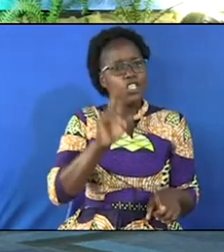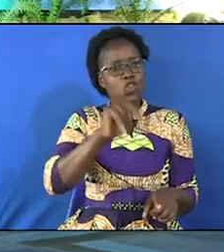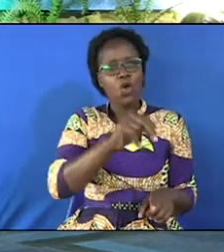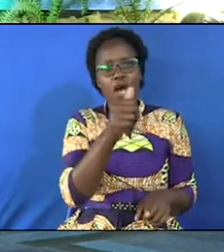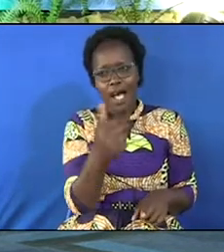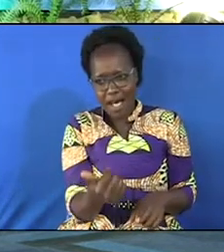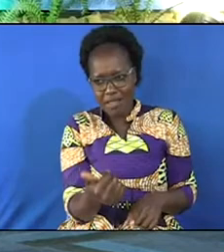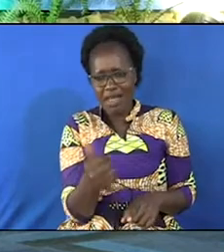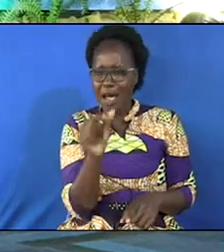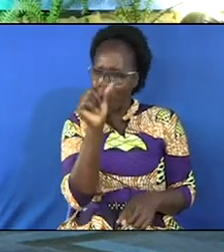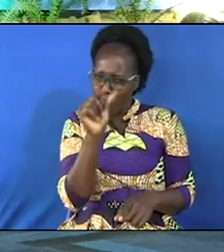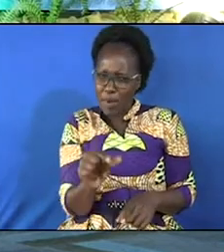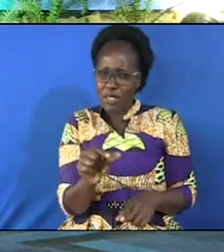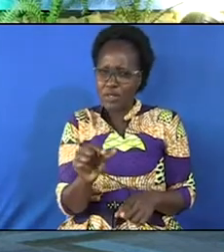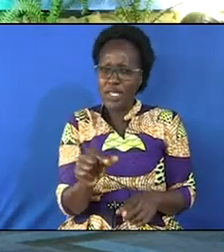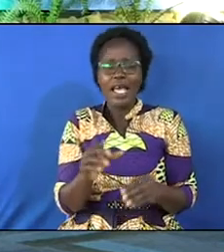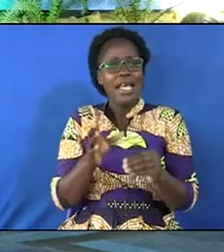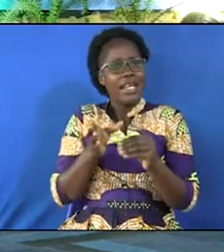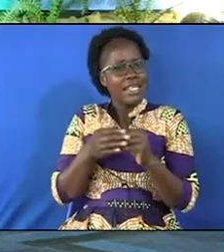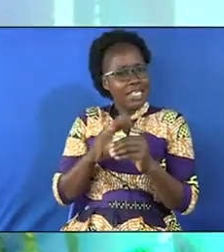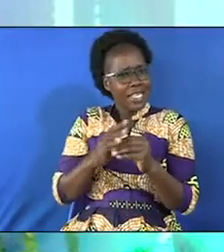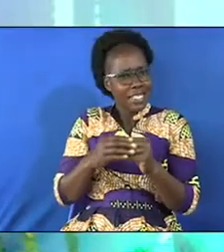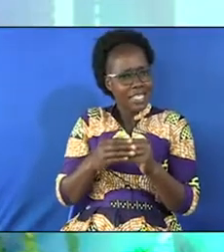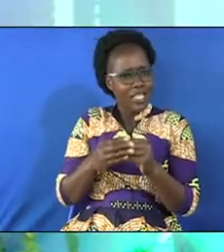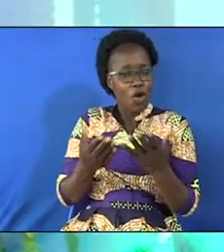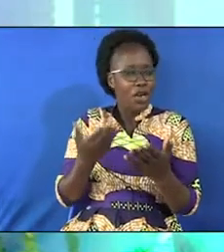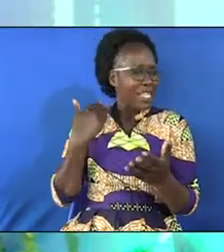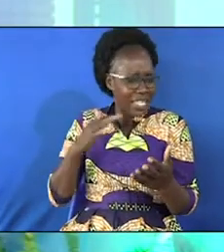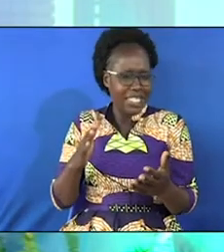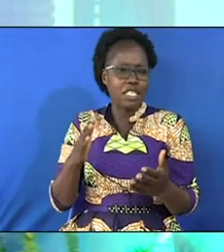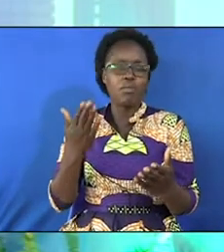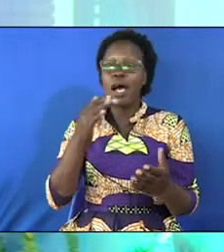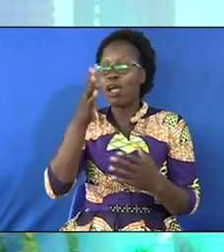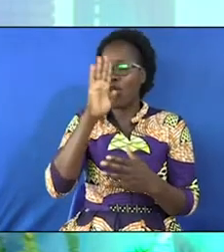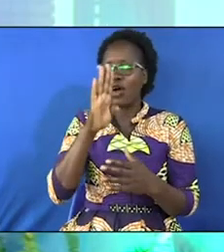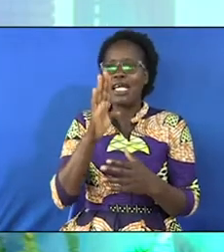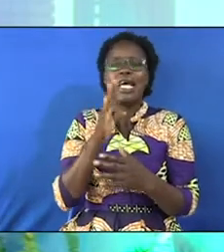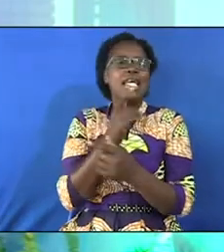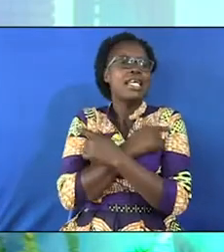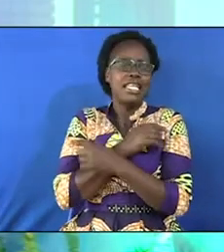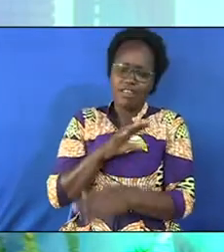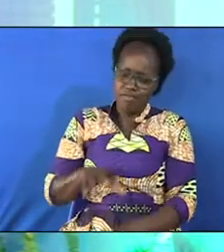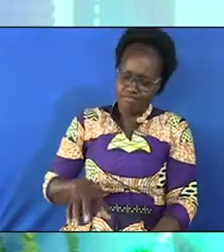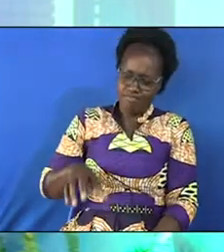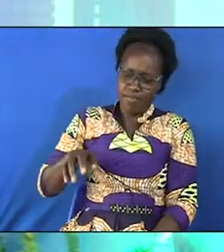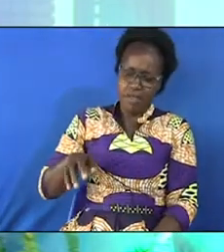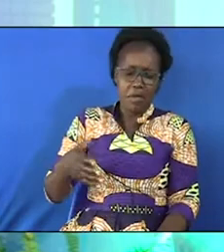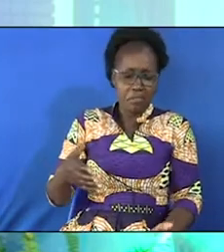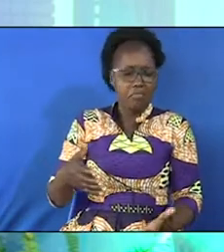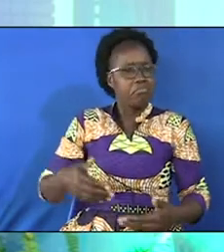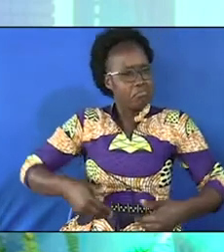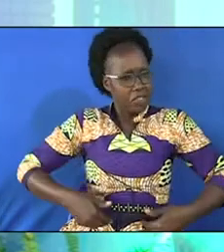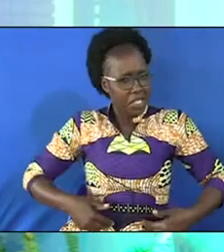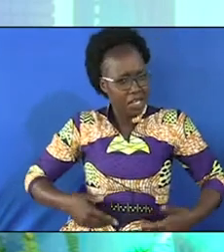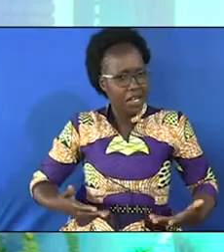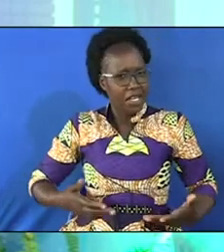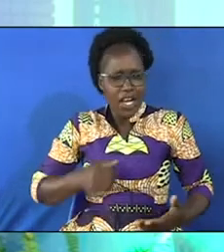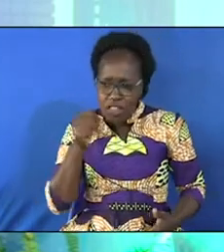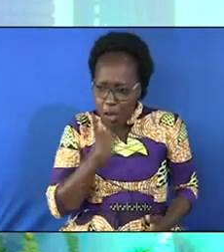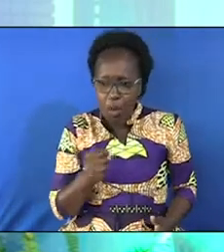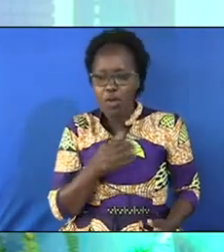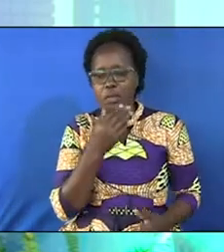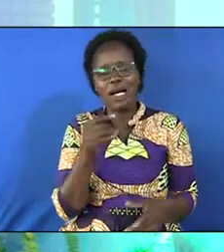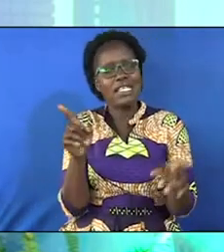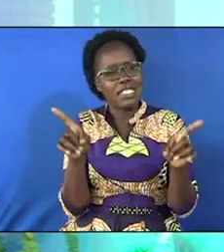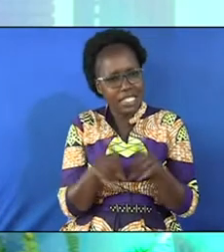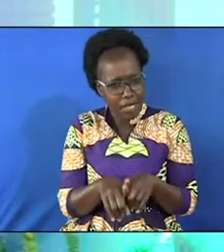no one ever been aided by God. God loves everyone. He loves the young man the same way He loves the aged man.